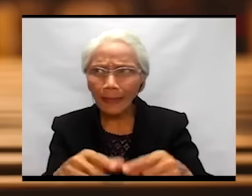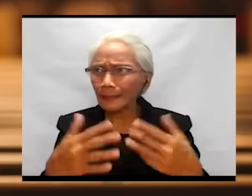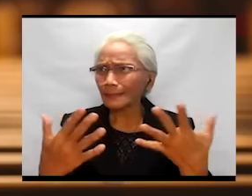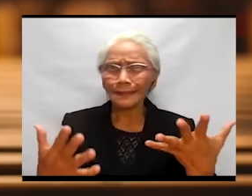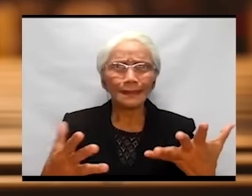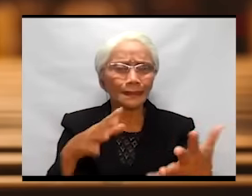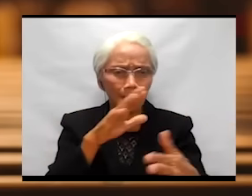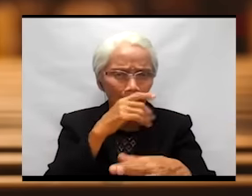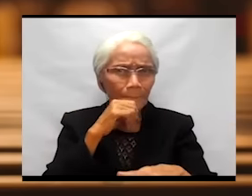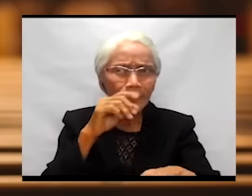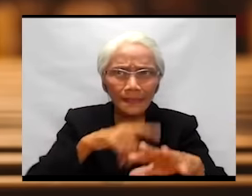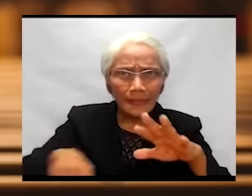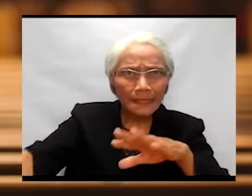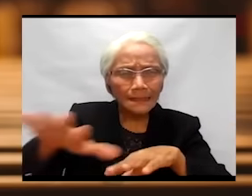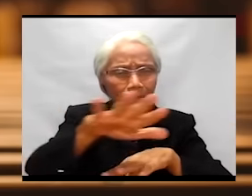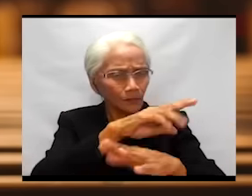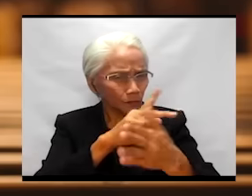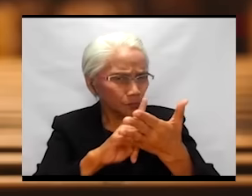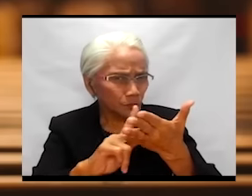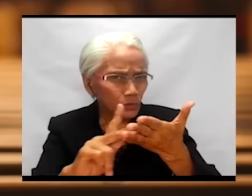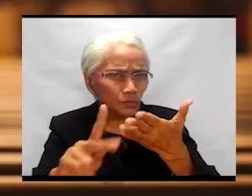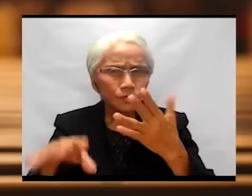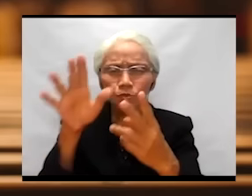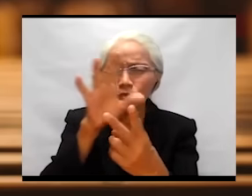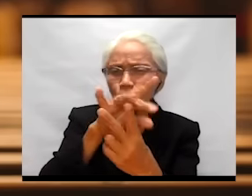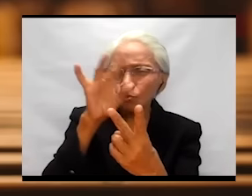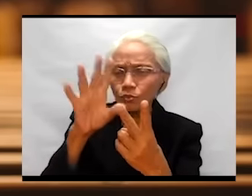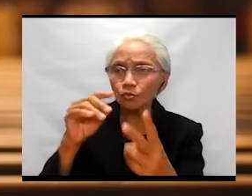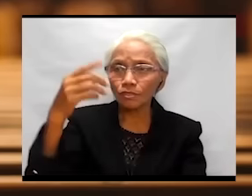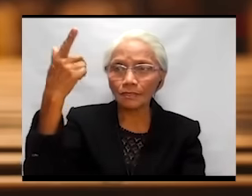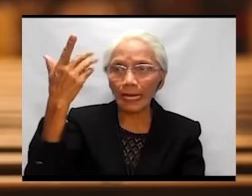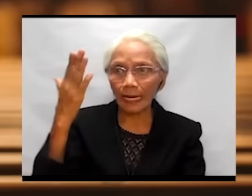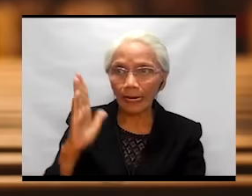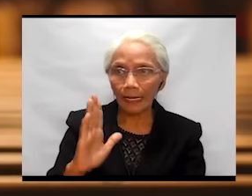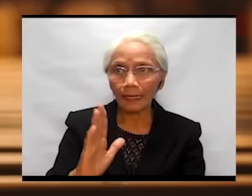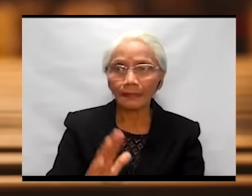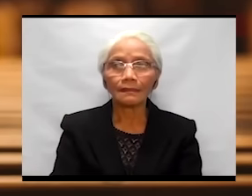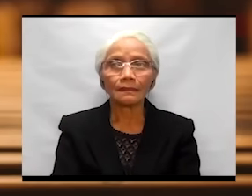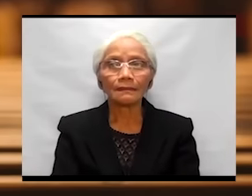purification of their freedom to choose God.